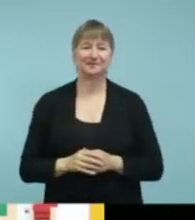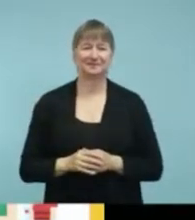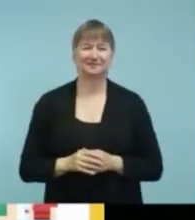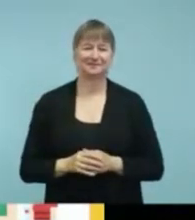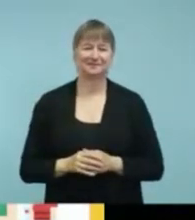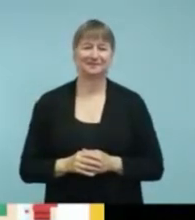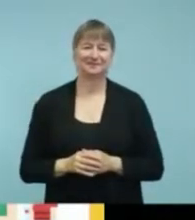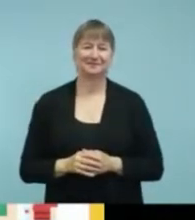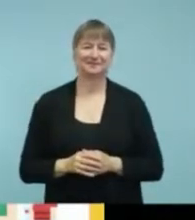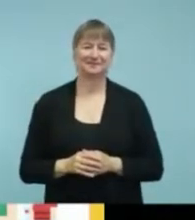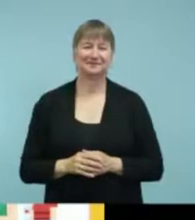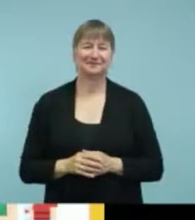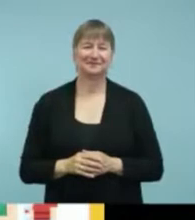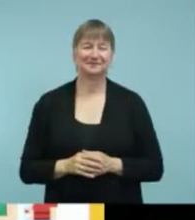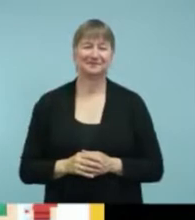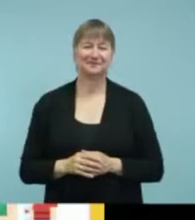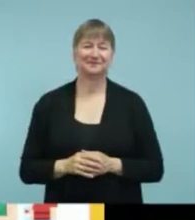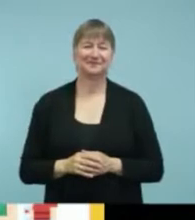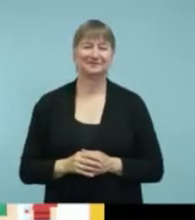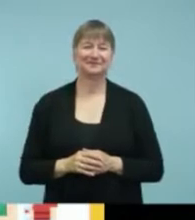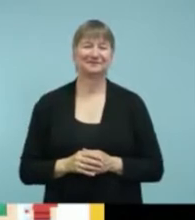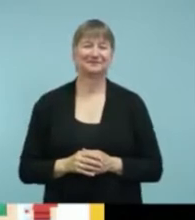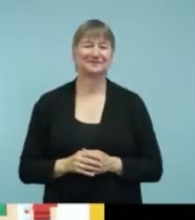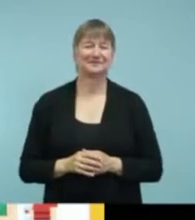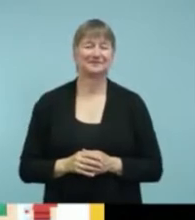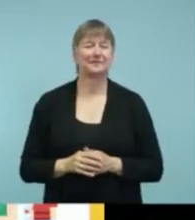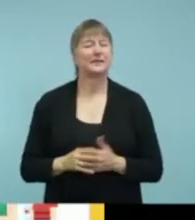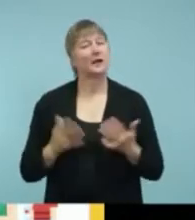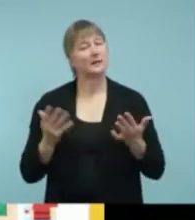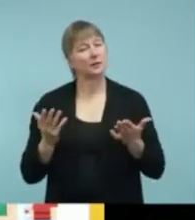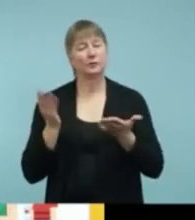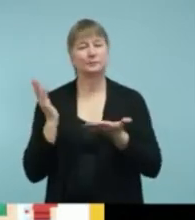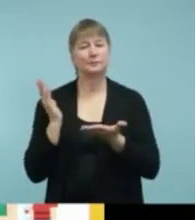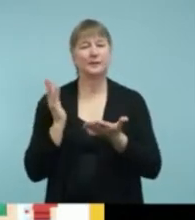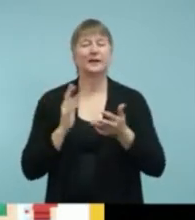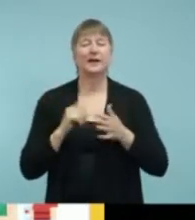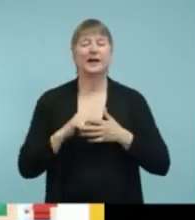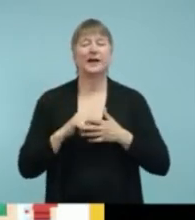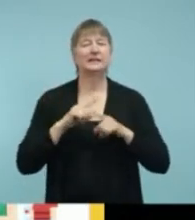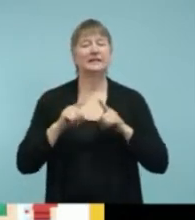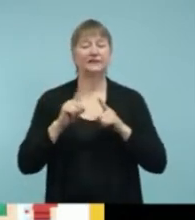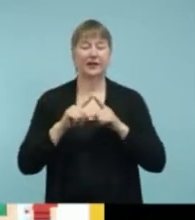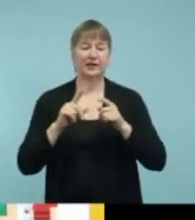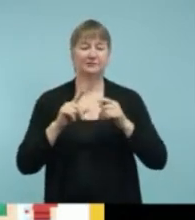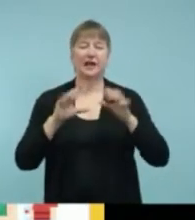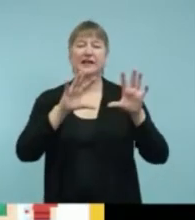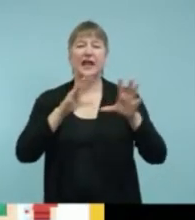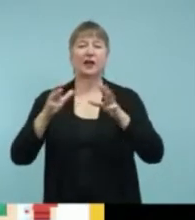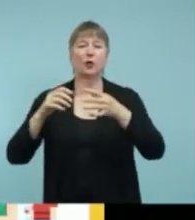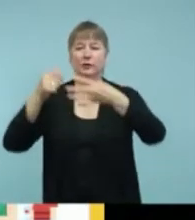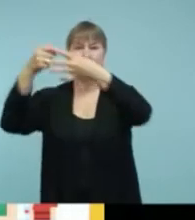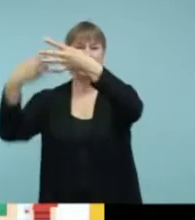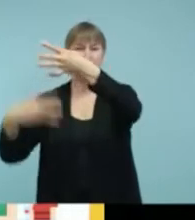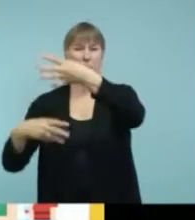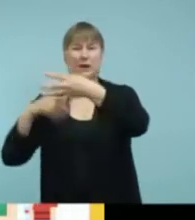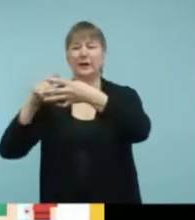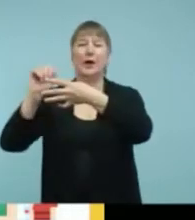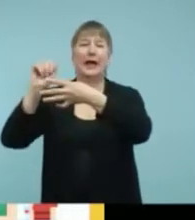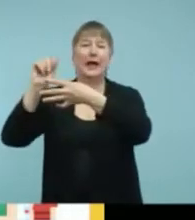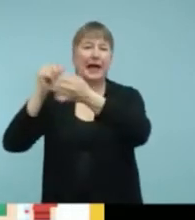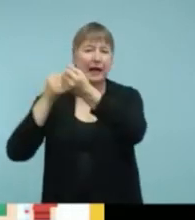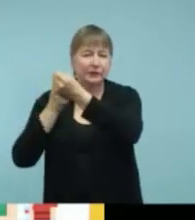Okay. So what I did is I picked out a couple of the different categories and I picked two apps per category.